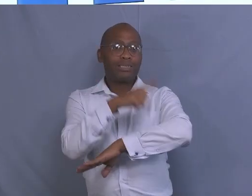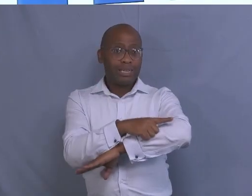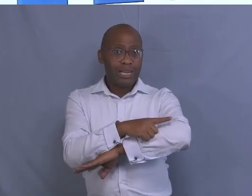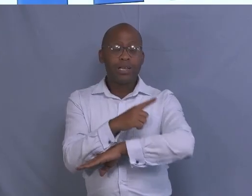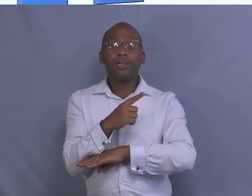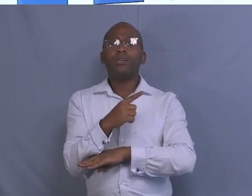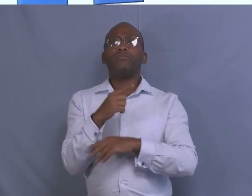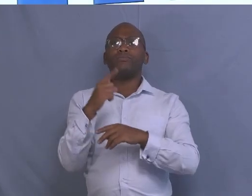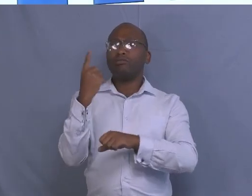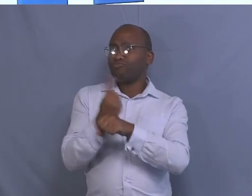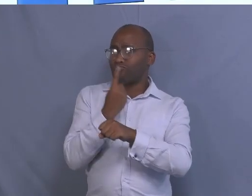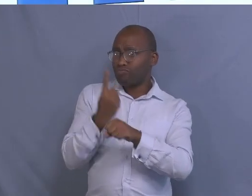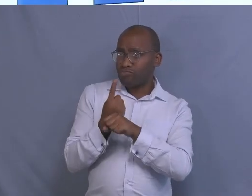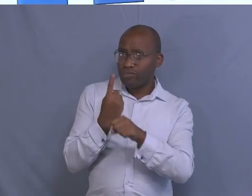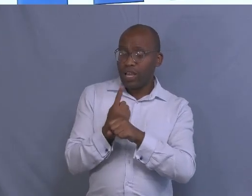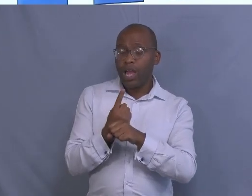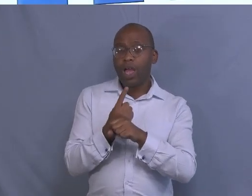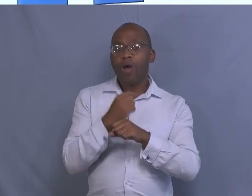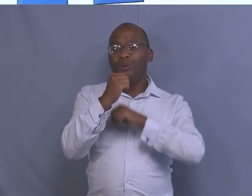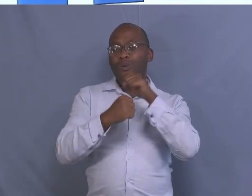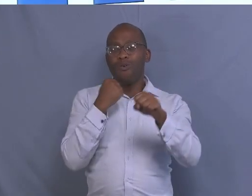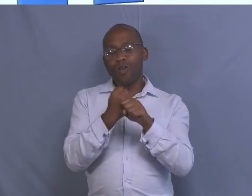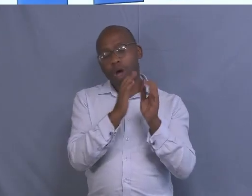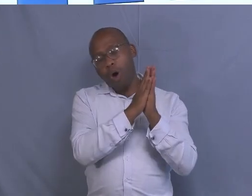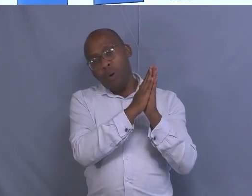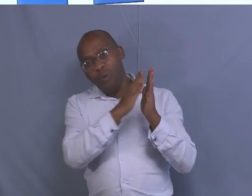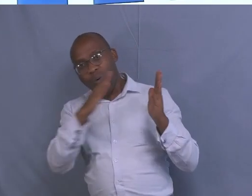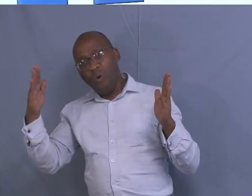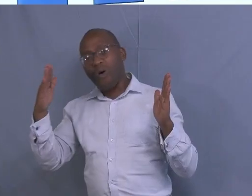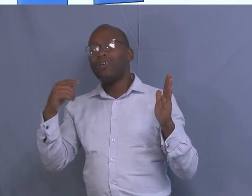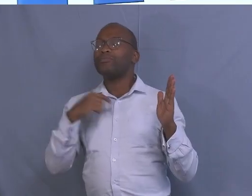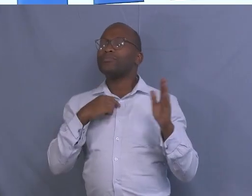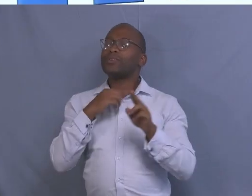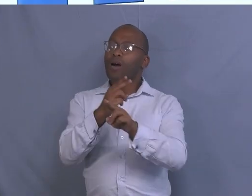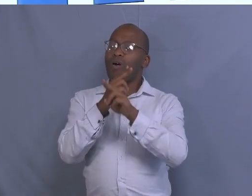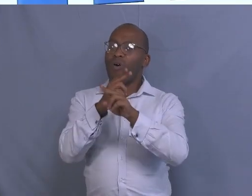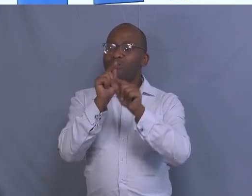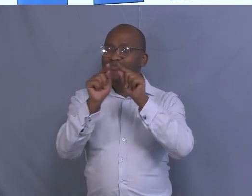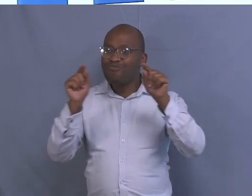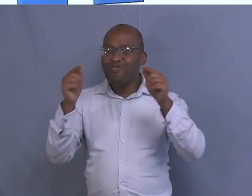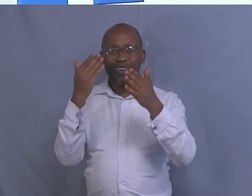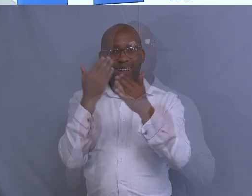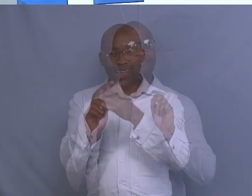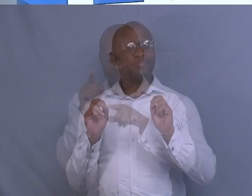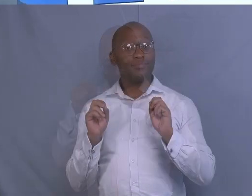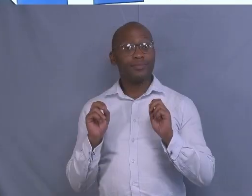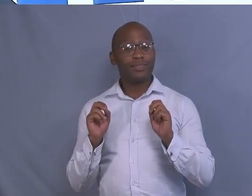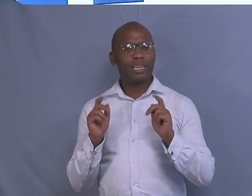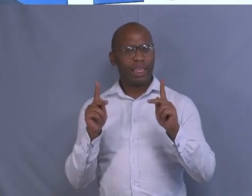feed annually. Then, I hope you will answer this question in the comment session.